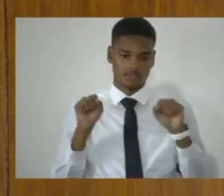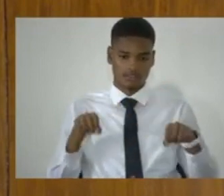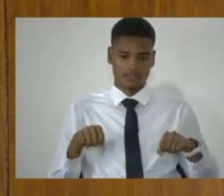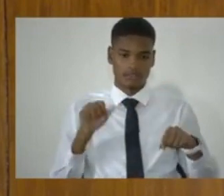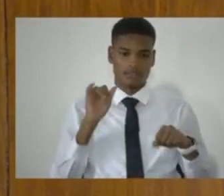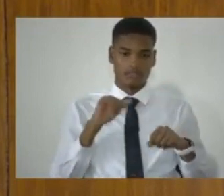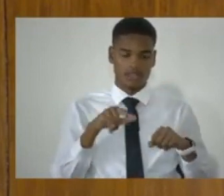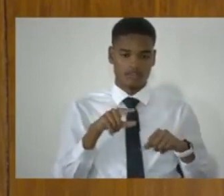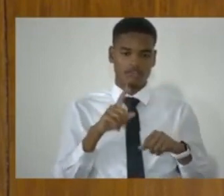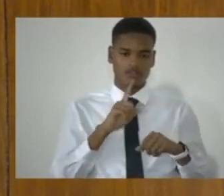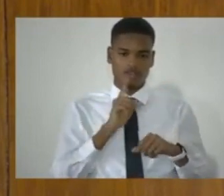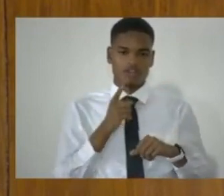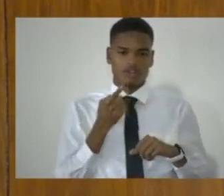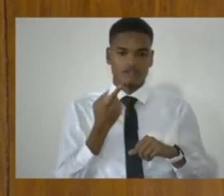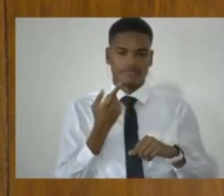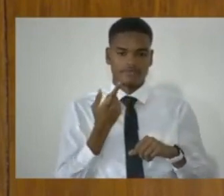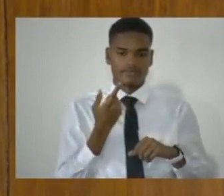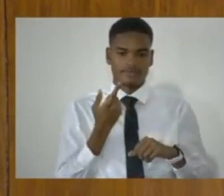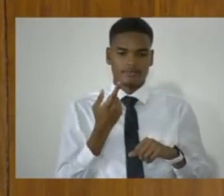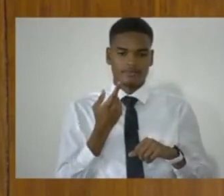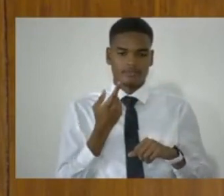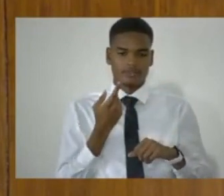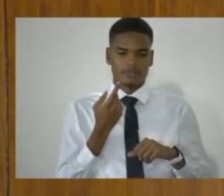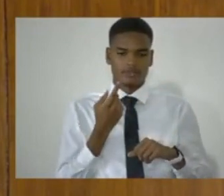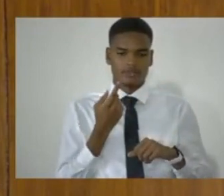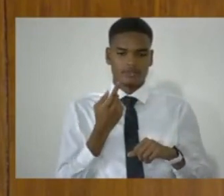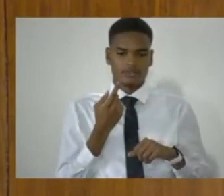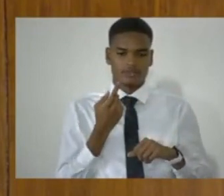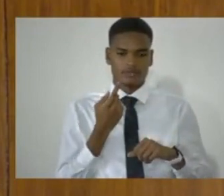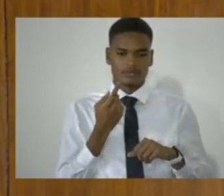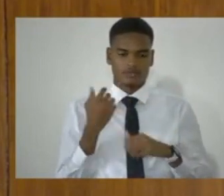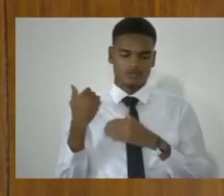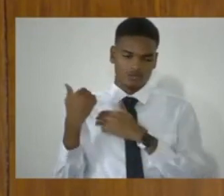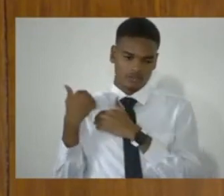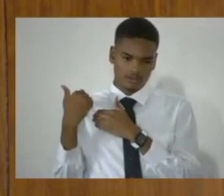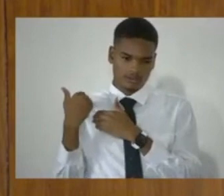fundamental function and responsibility of the judiciary.